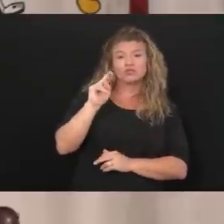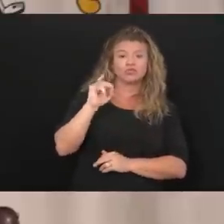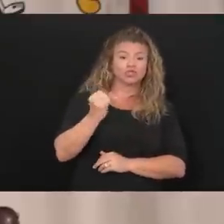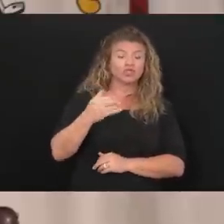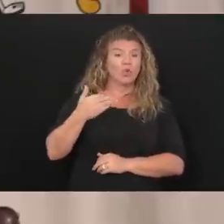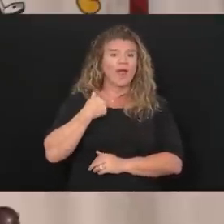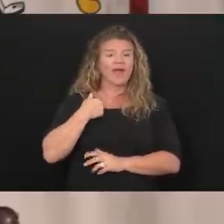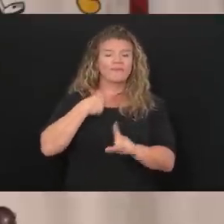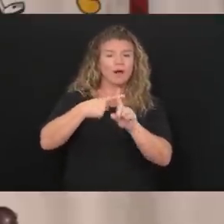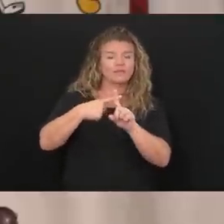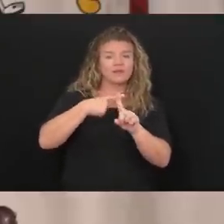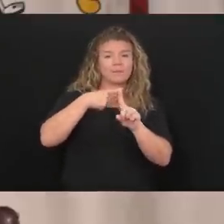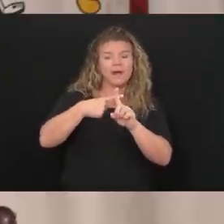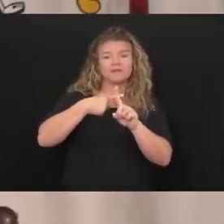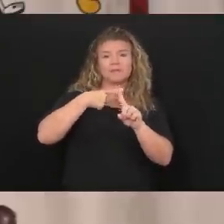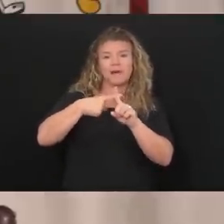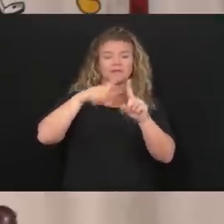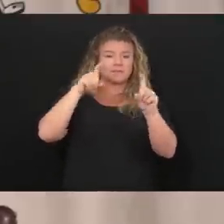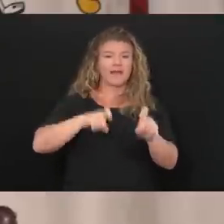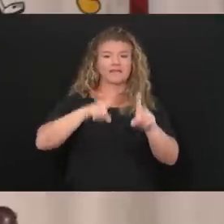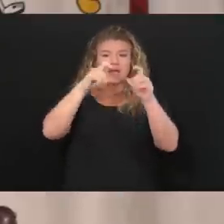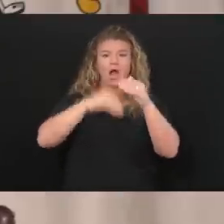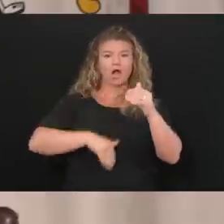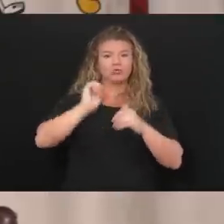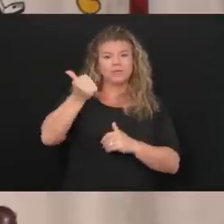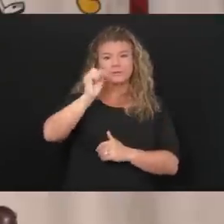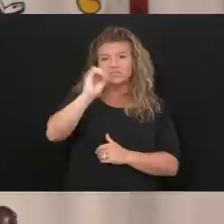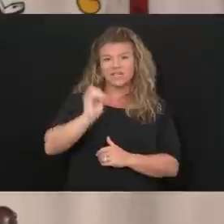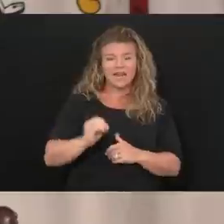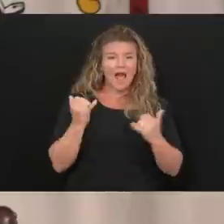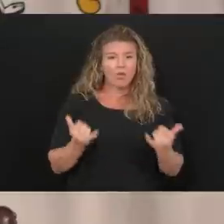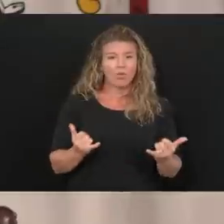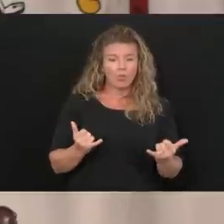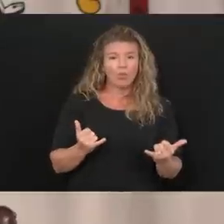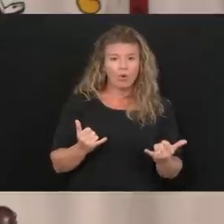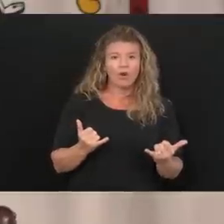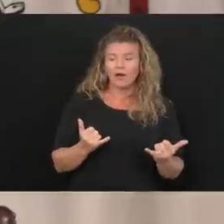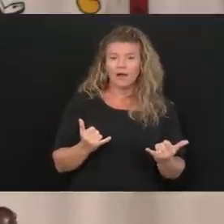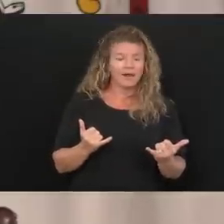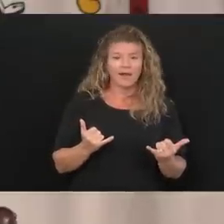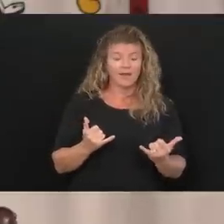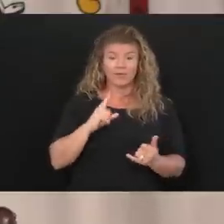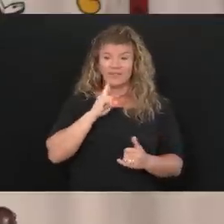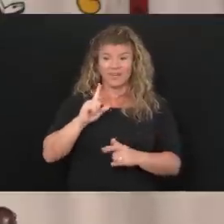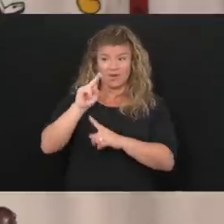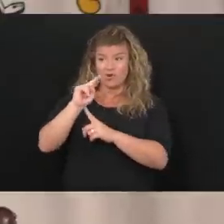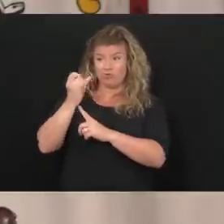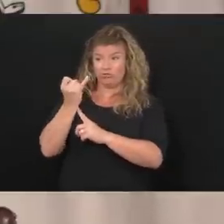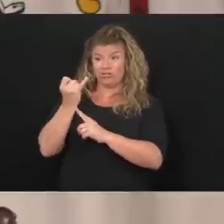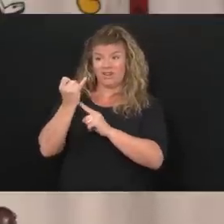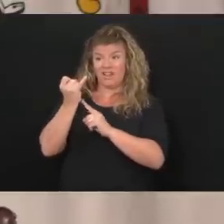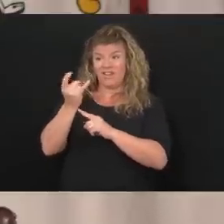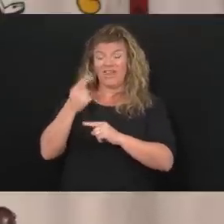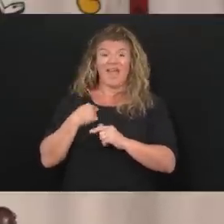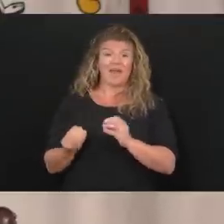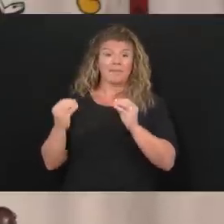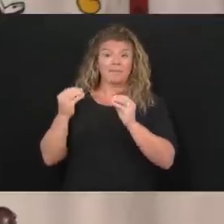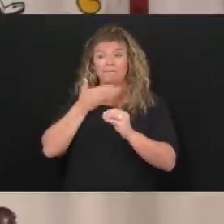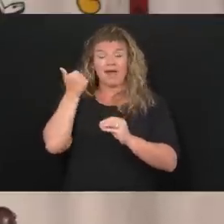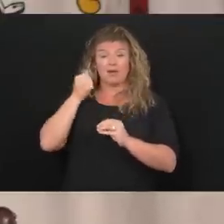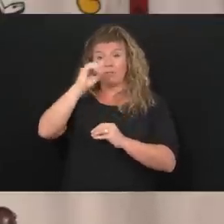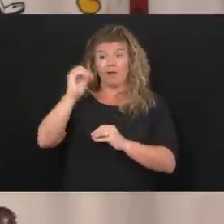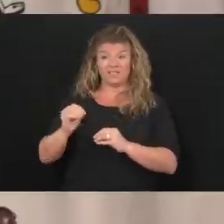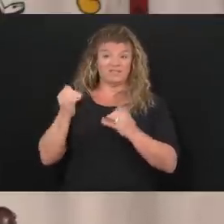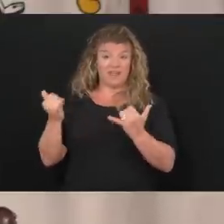our positive test under 10% now, and you know, in fact, New Jersey had even a better positive test today than